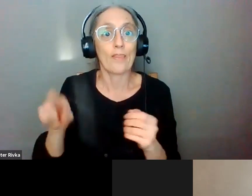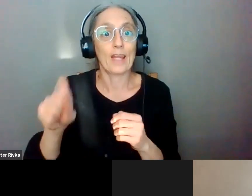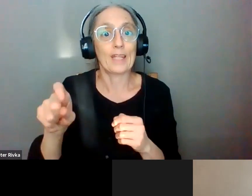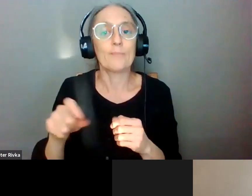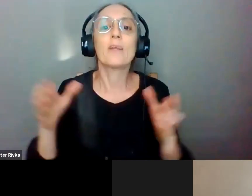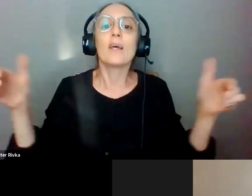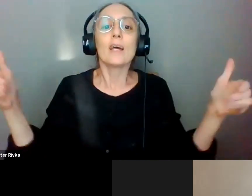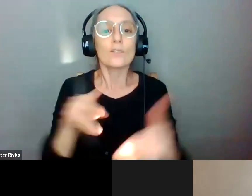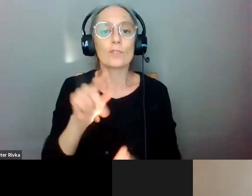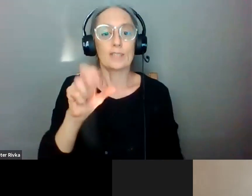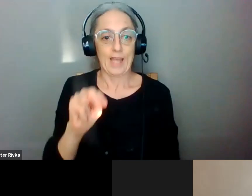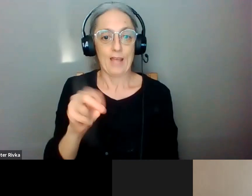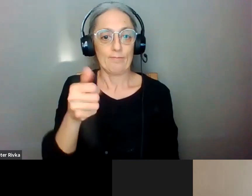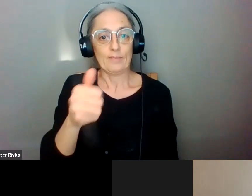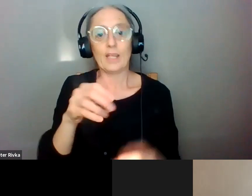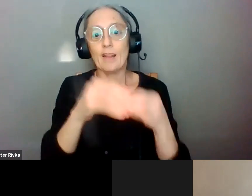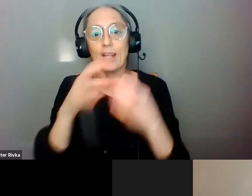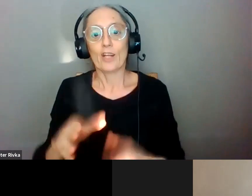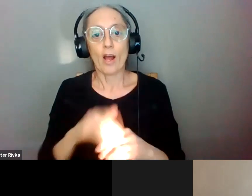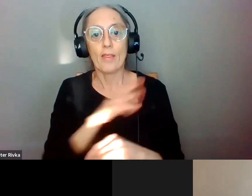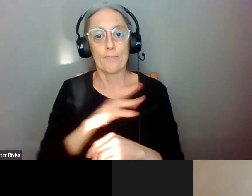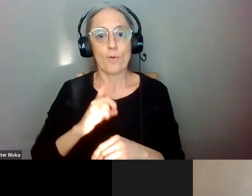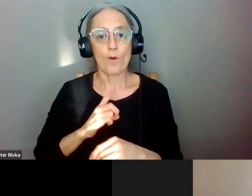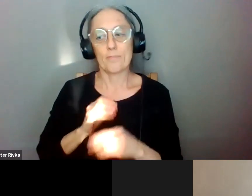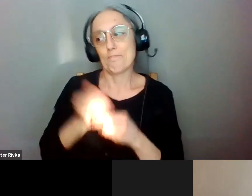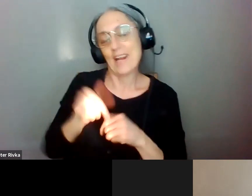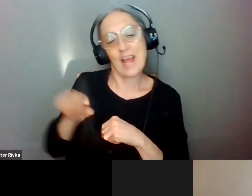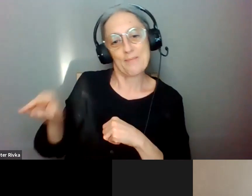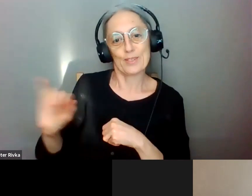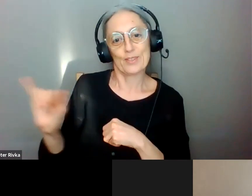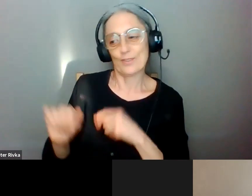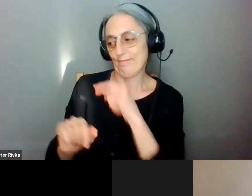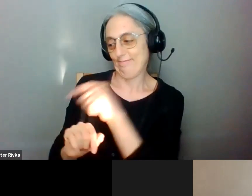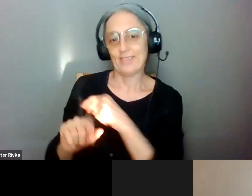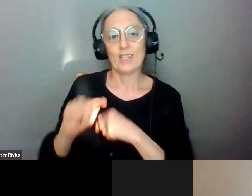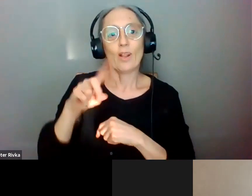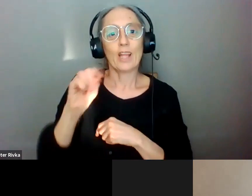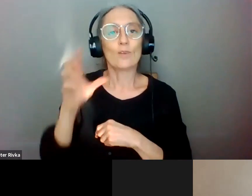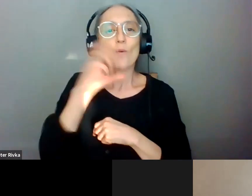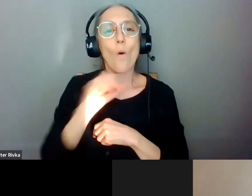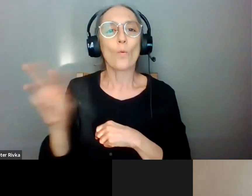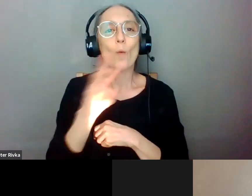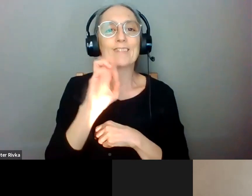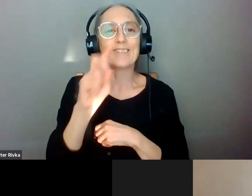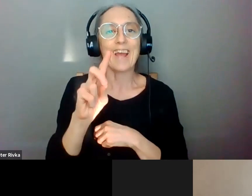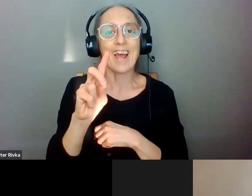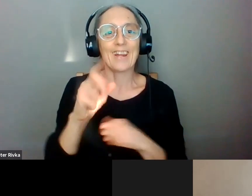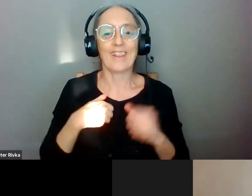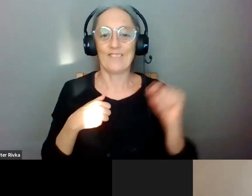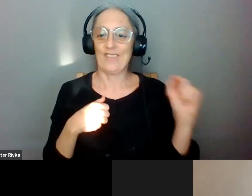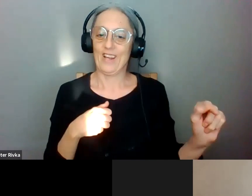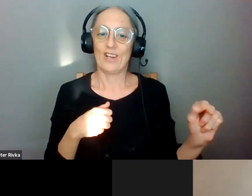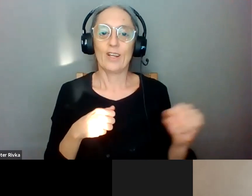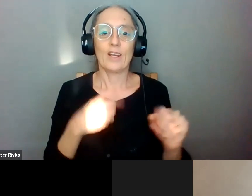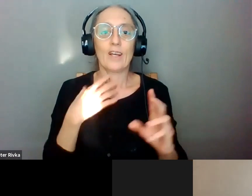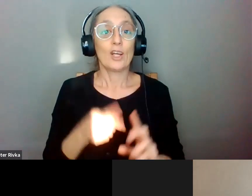introduce uh ken who is a leader on our board and my neighbor also in the toledo's old west end who has a unique perspective on the